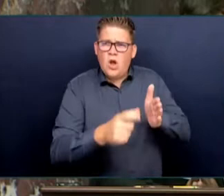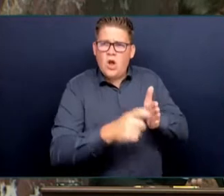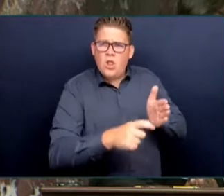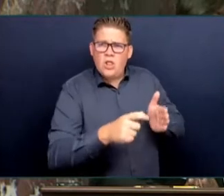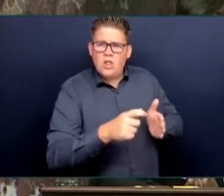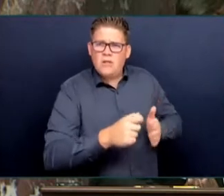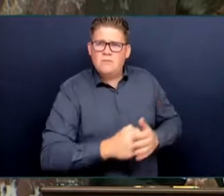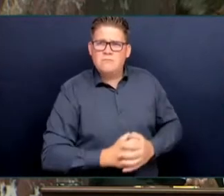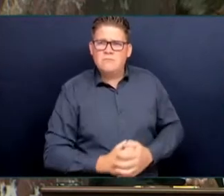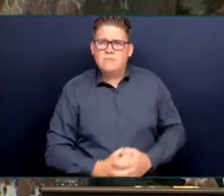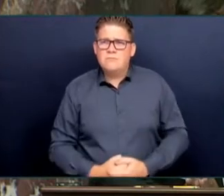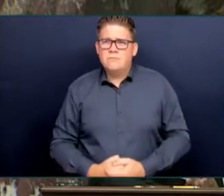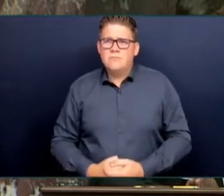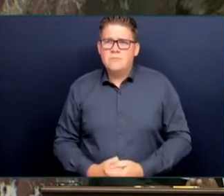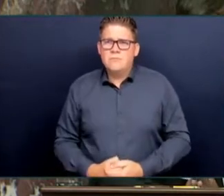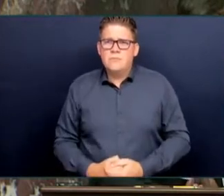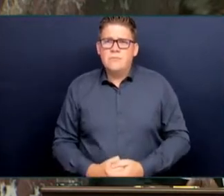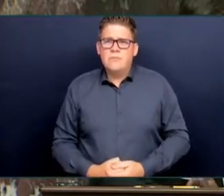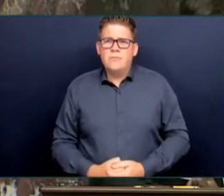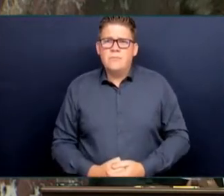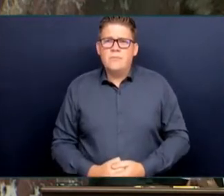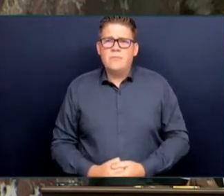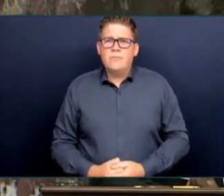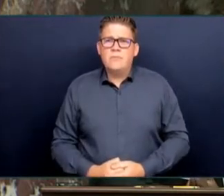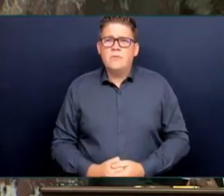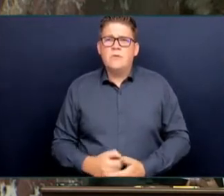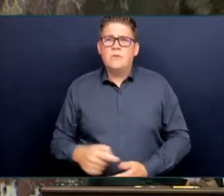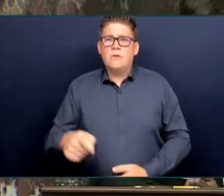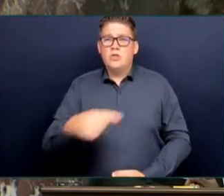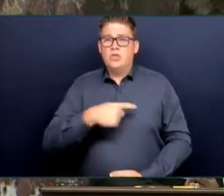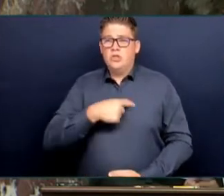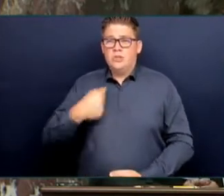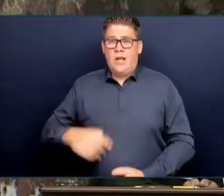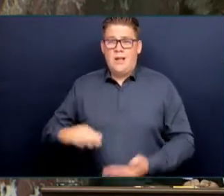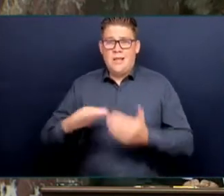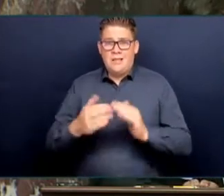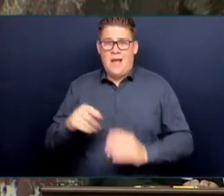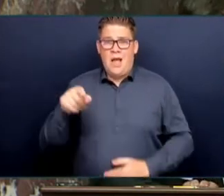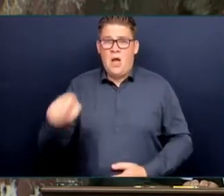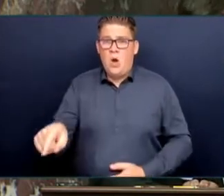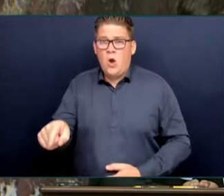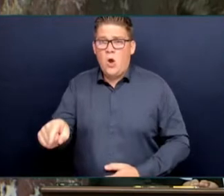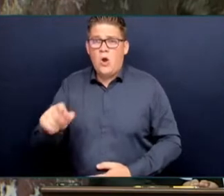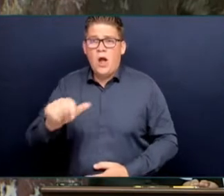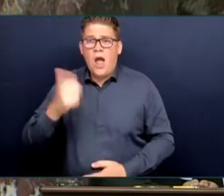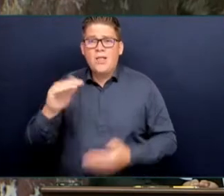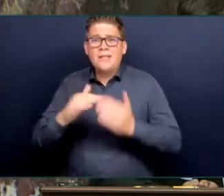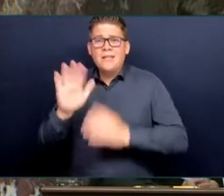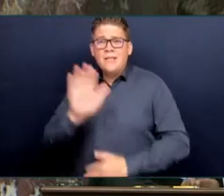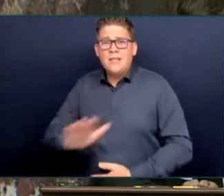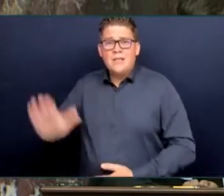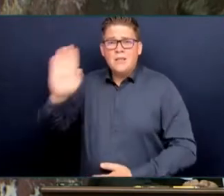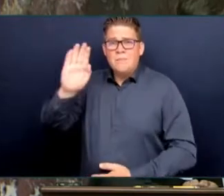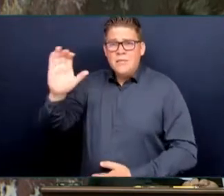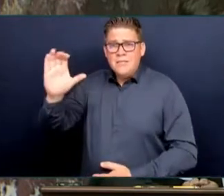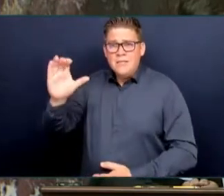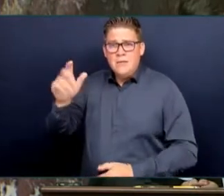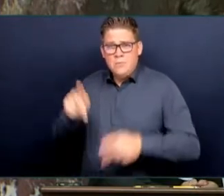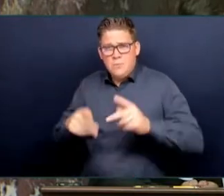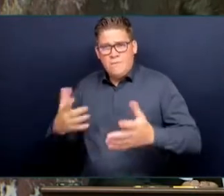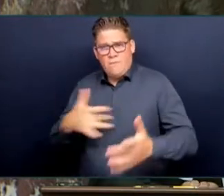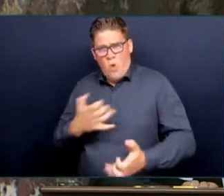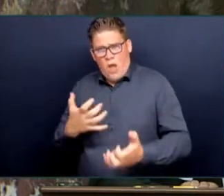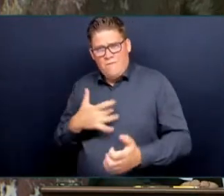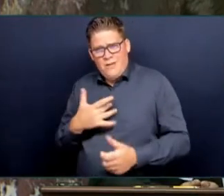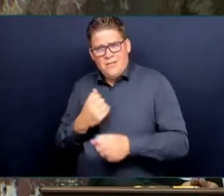anywhere else in this province. We have 500 Crown Council who are doing their job every day under the law. Mr. Speaker, the notion of